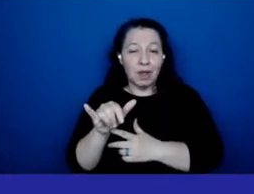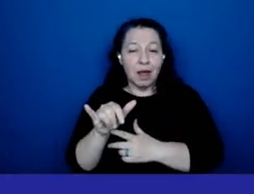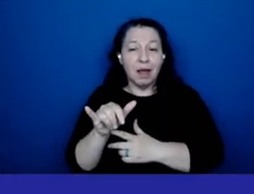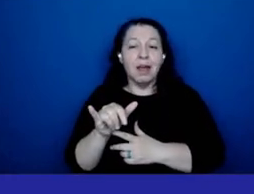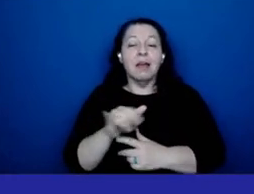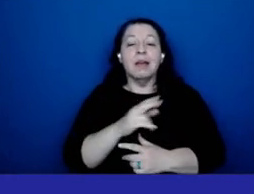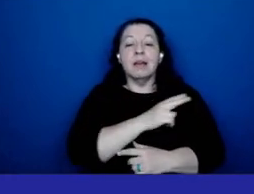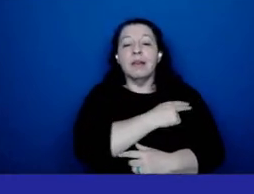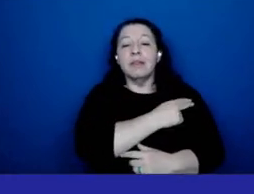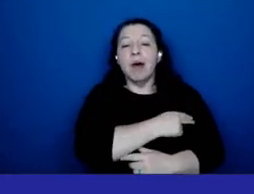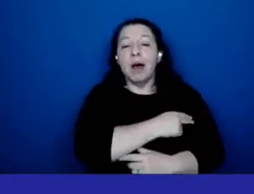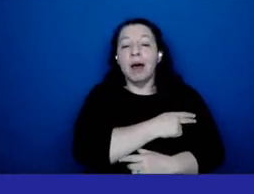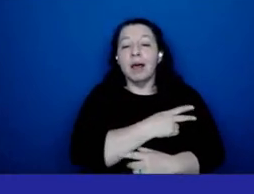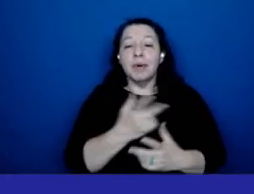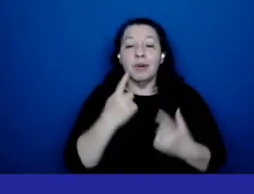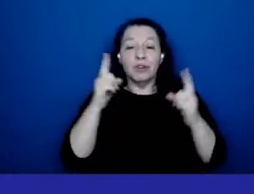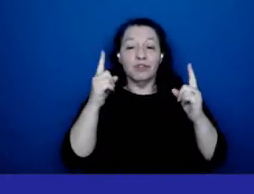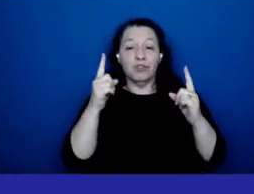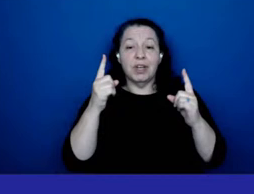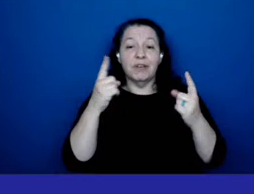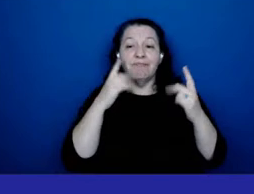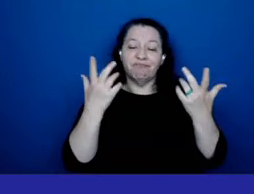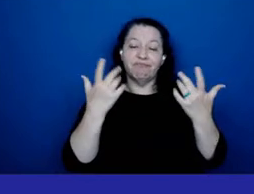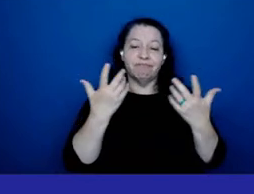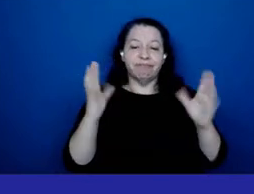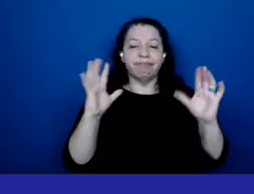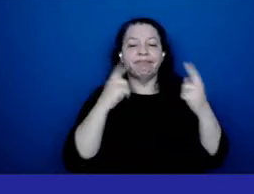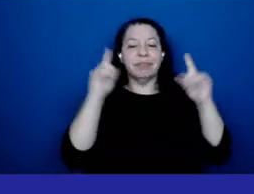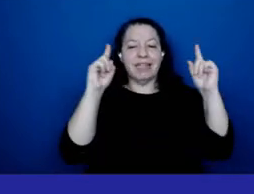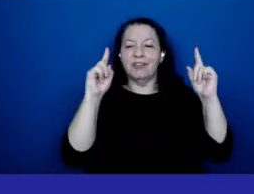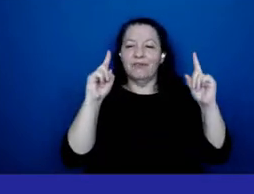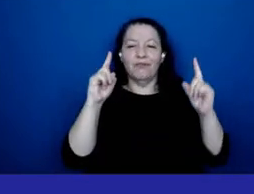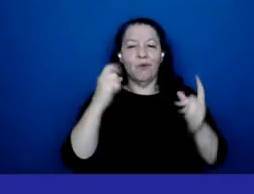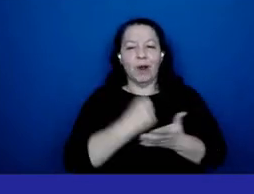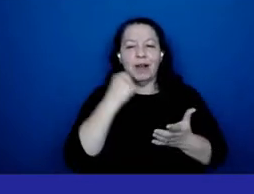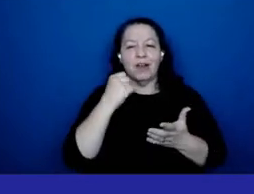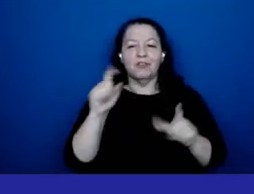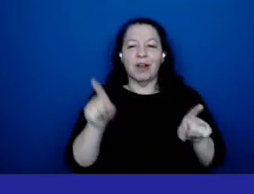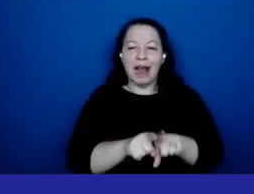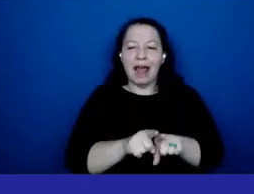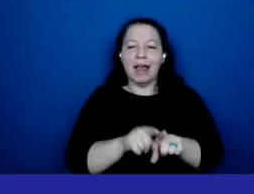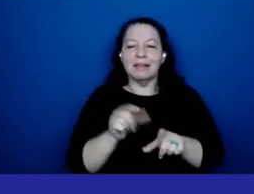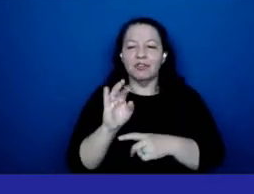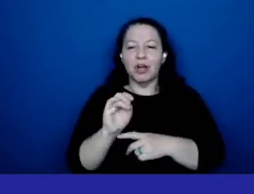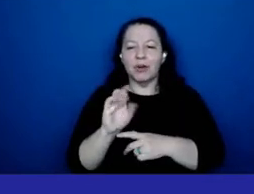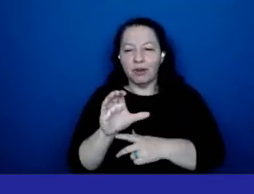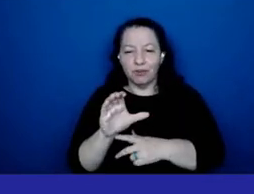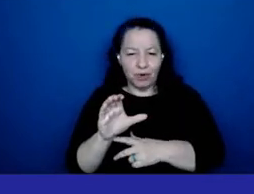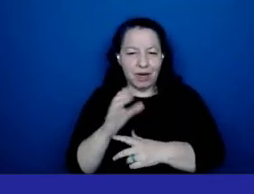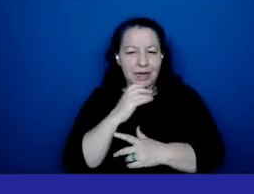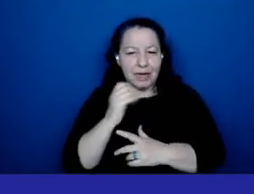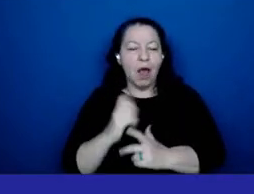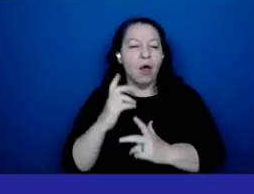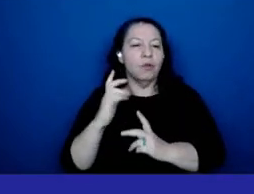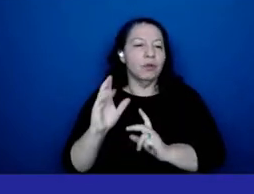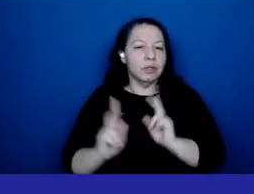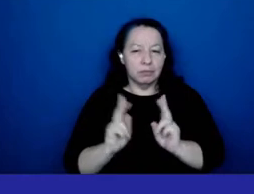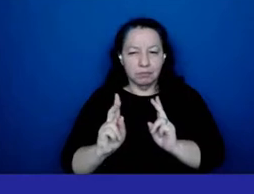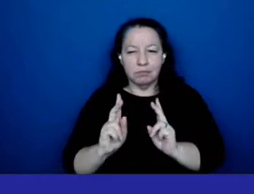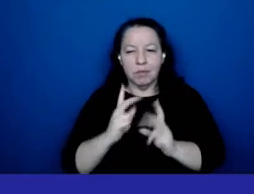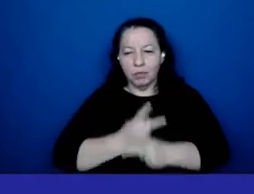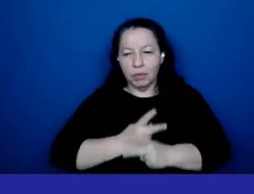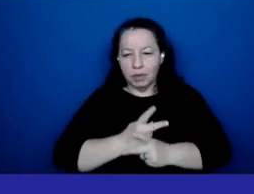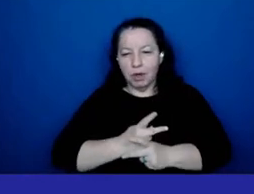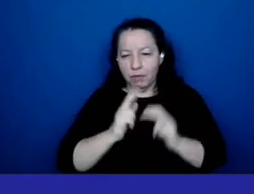successful accreditation as a geriatric emergency department bronze level assemblywoman millie